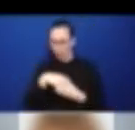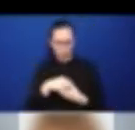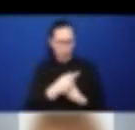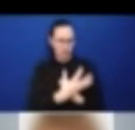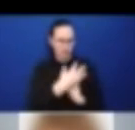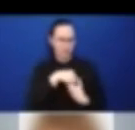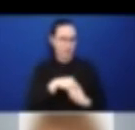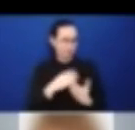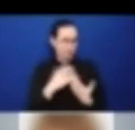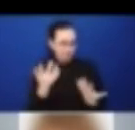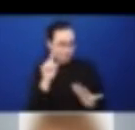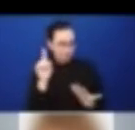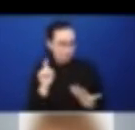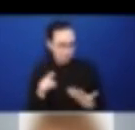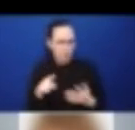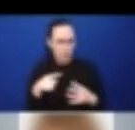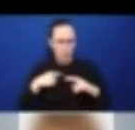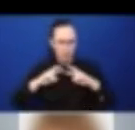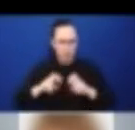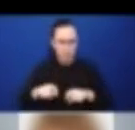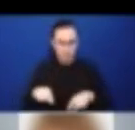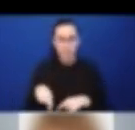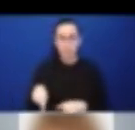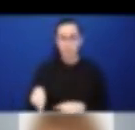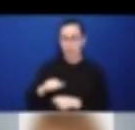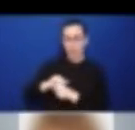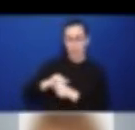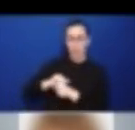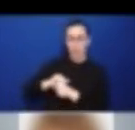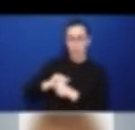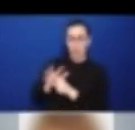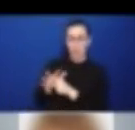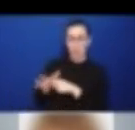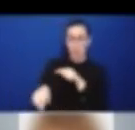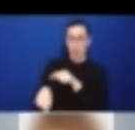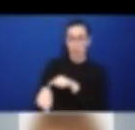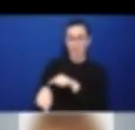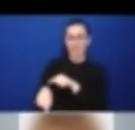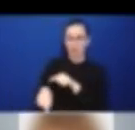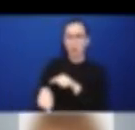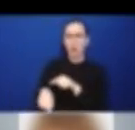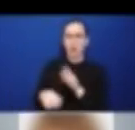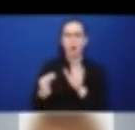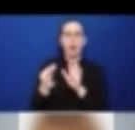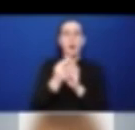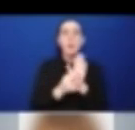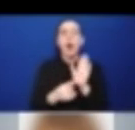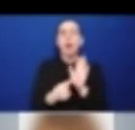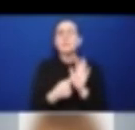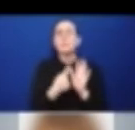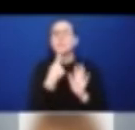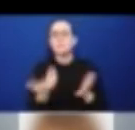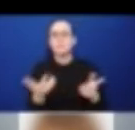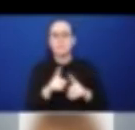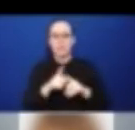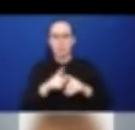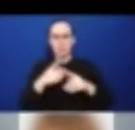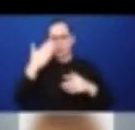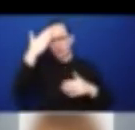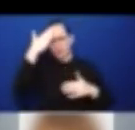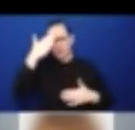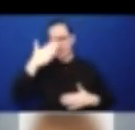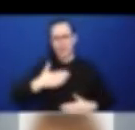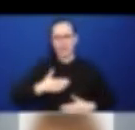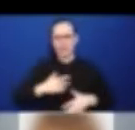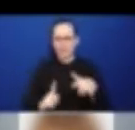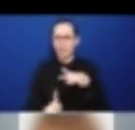of COVID, we see that the policies mentioned a lot about symptoms and outcomes, not so much or a little bit more about